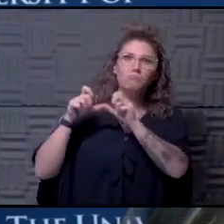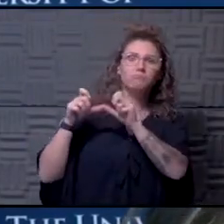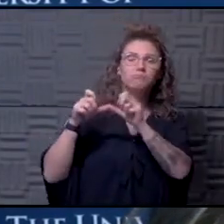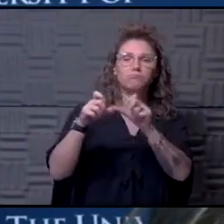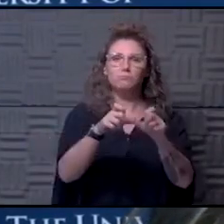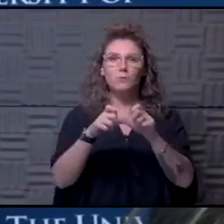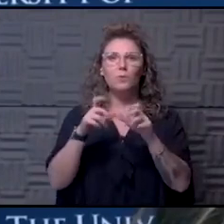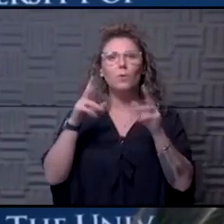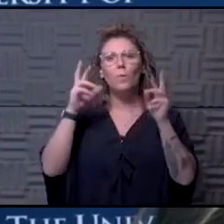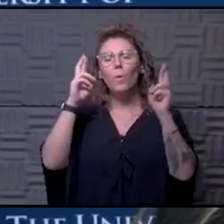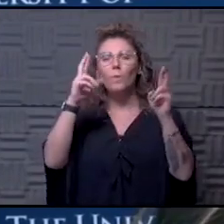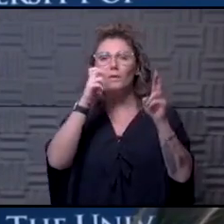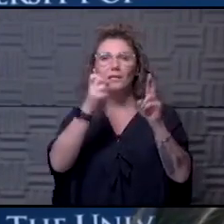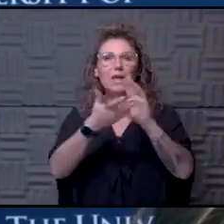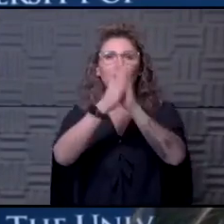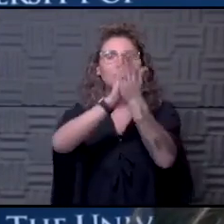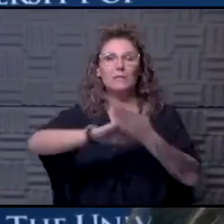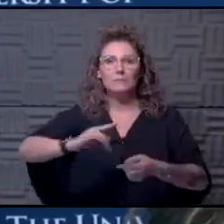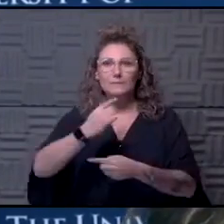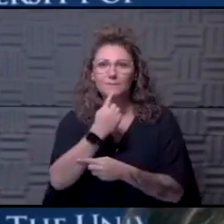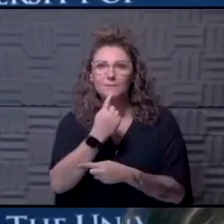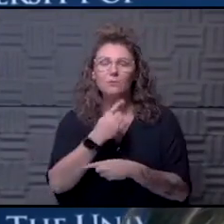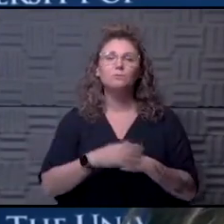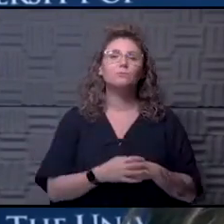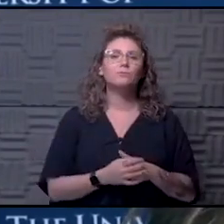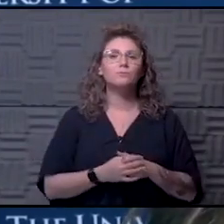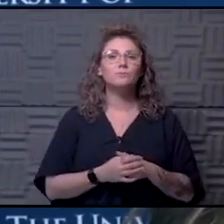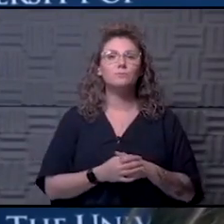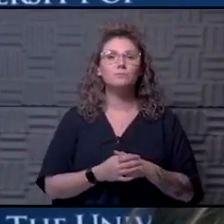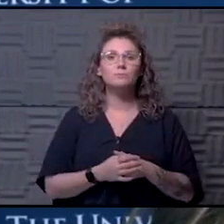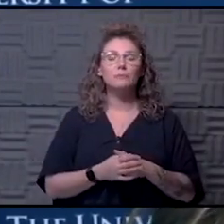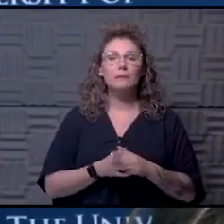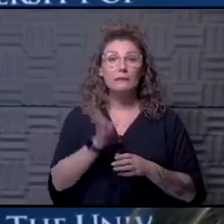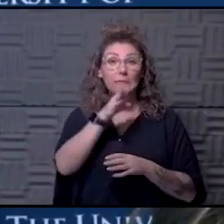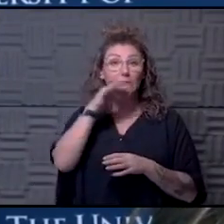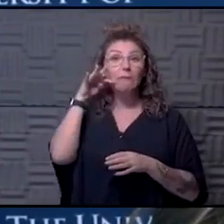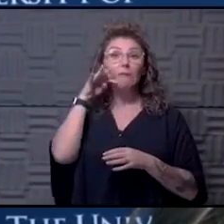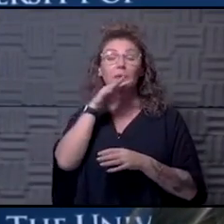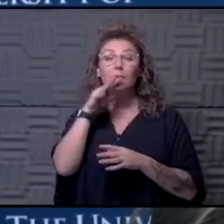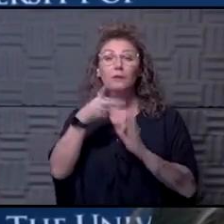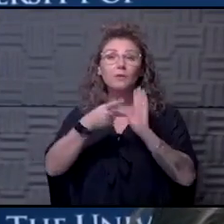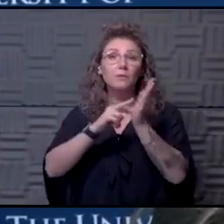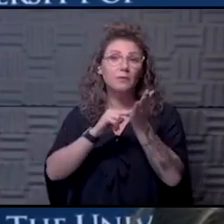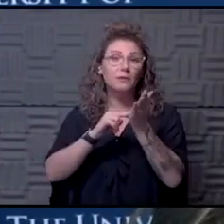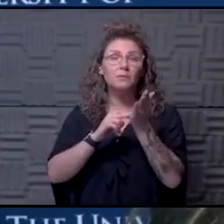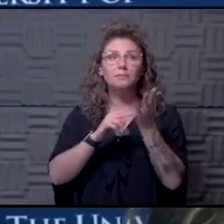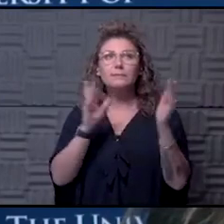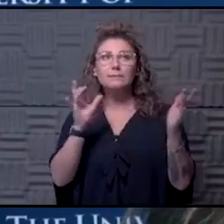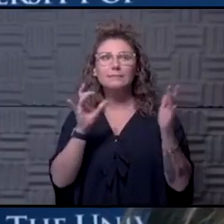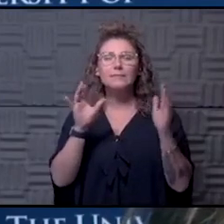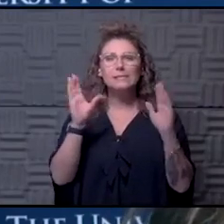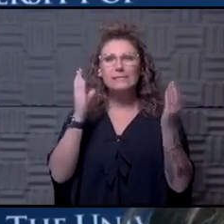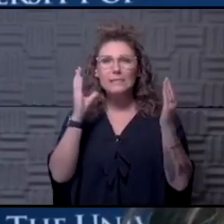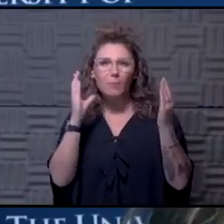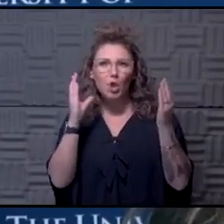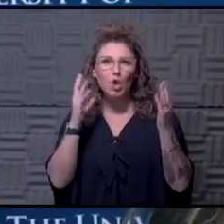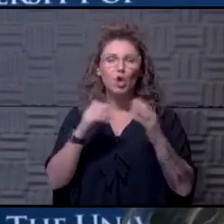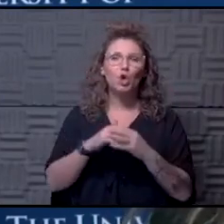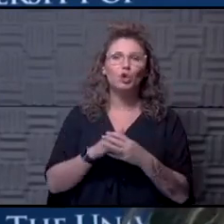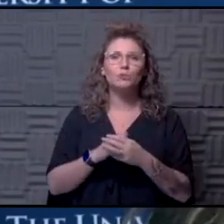progress to severe disease. The inhaled therapy kind of, kind of similar, you know, the,